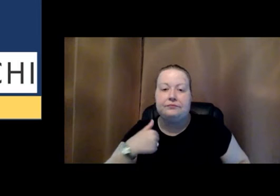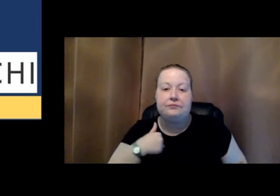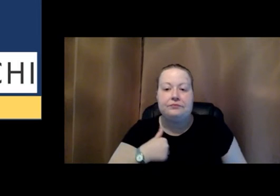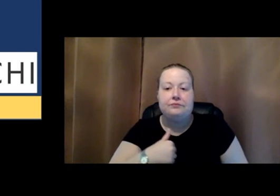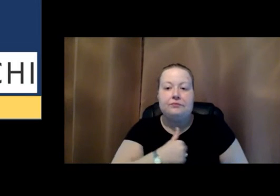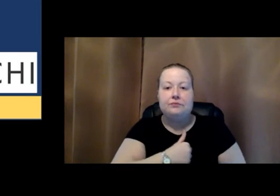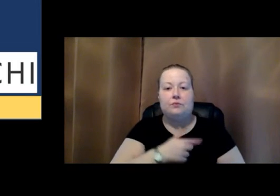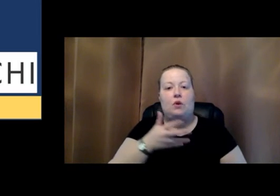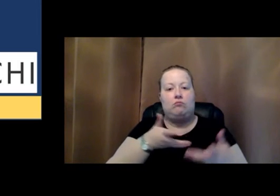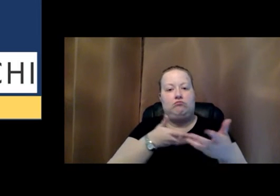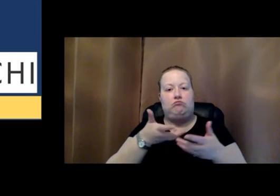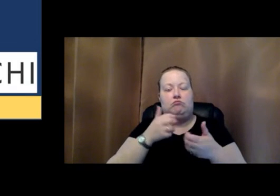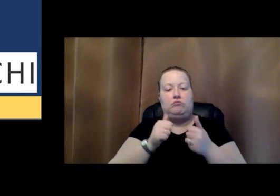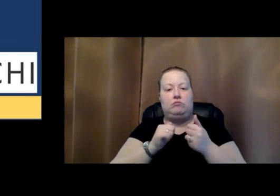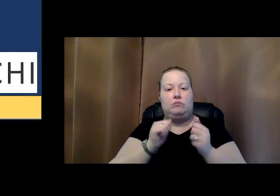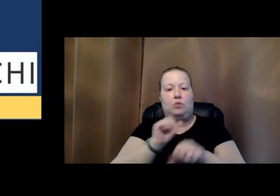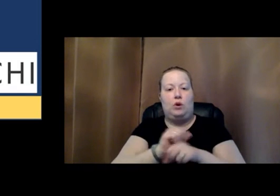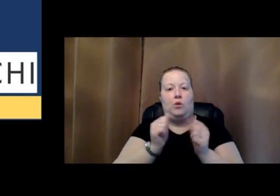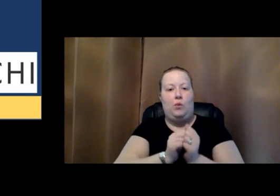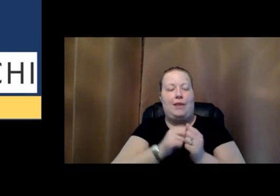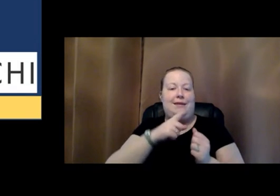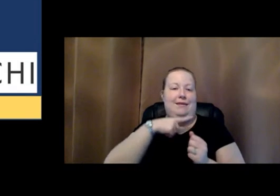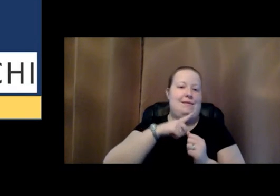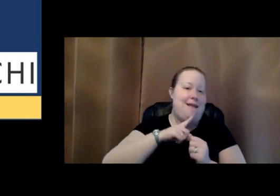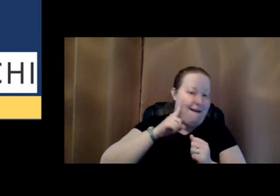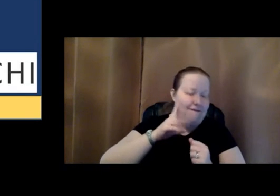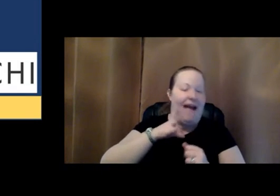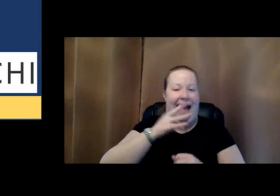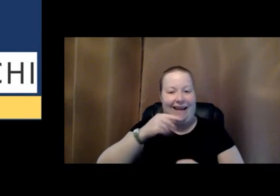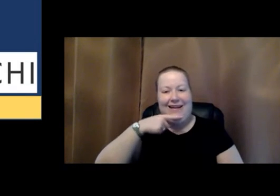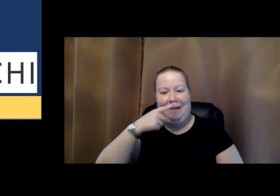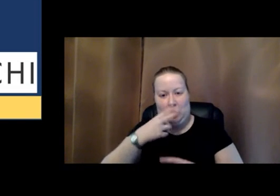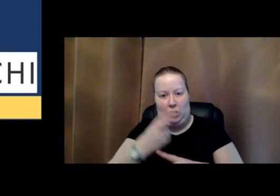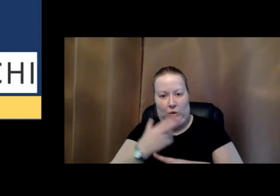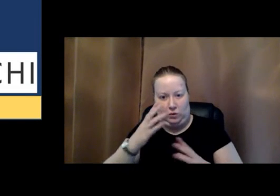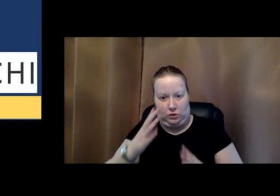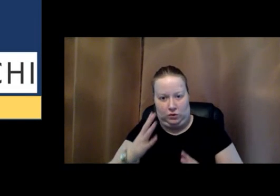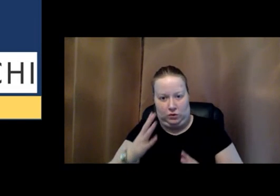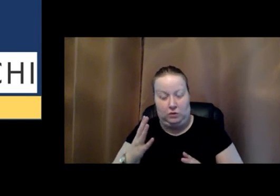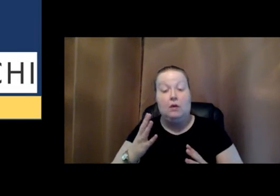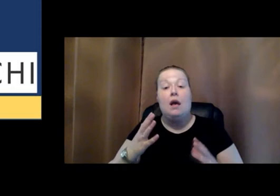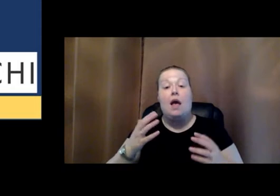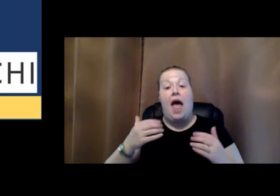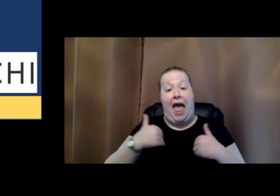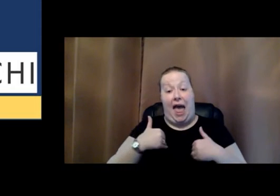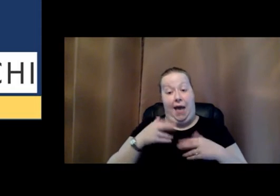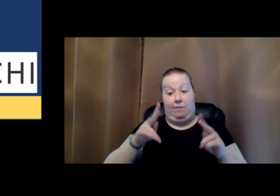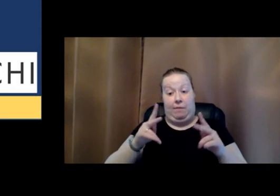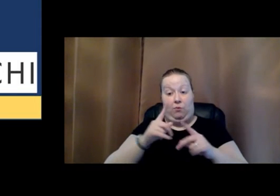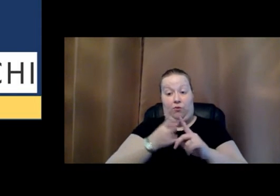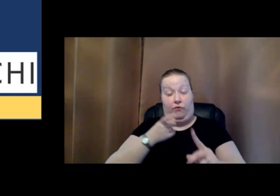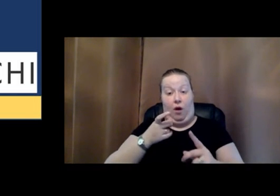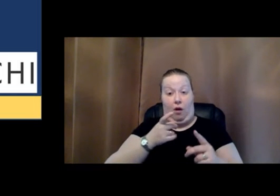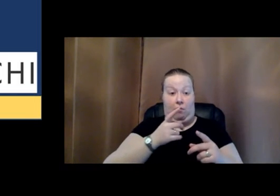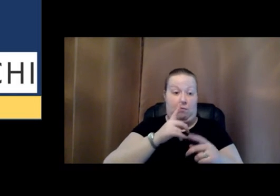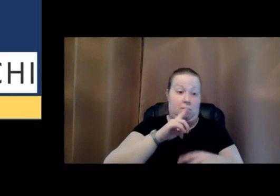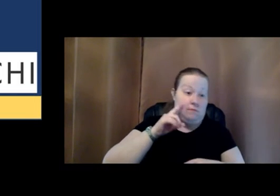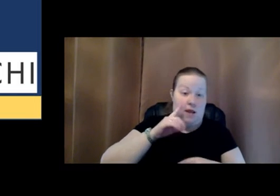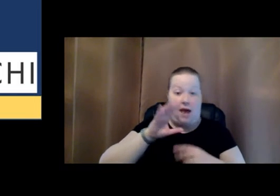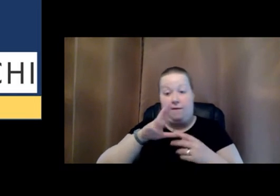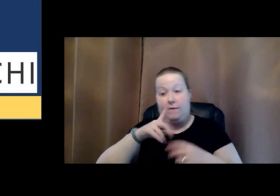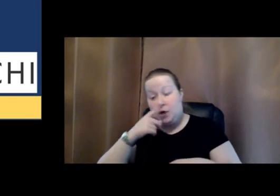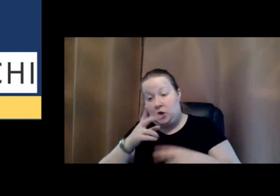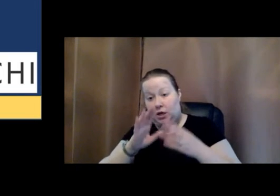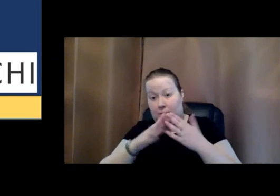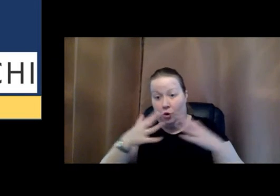deaf and hearing users and having both having individuals from both those communities work together. We're defining and